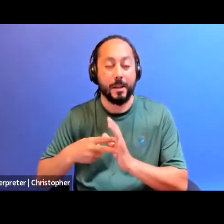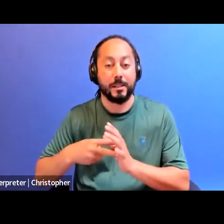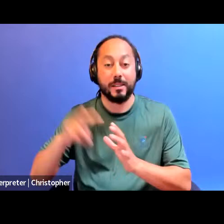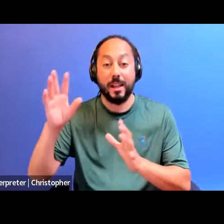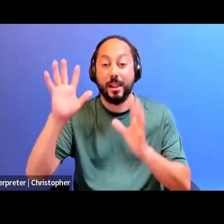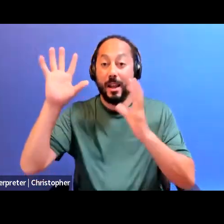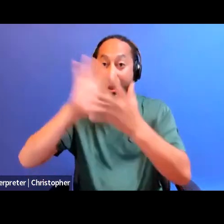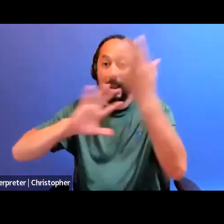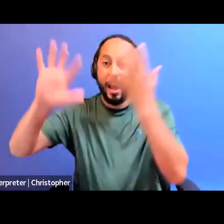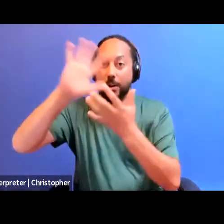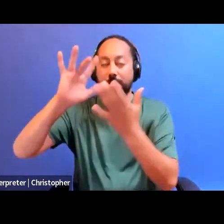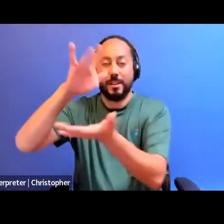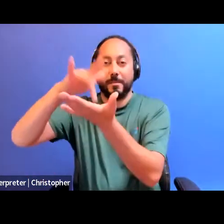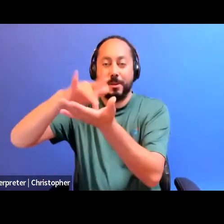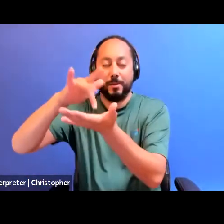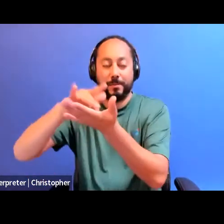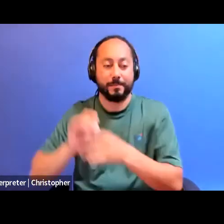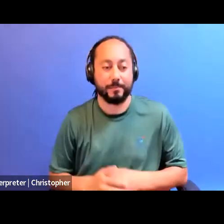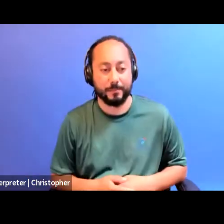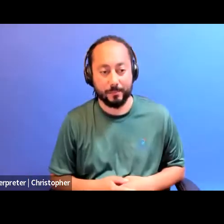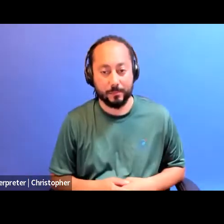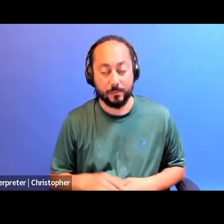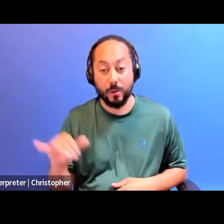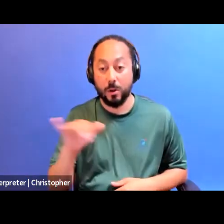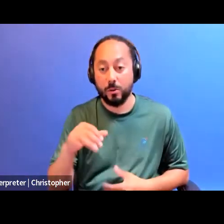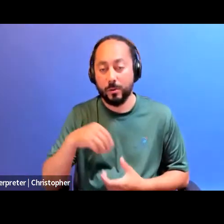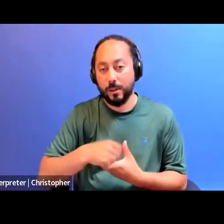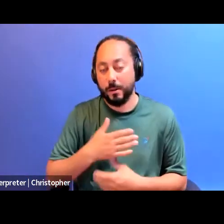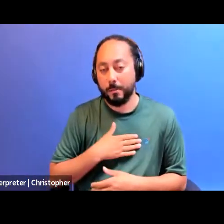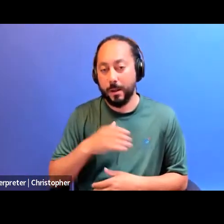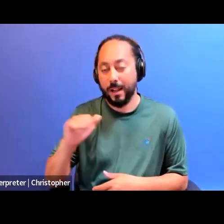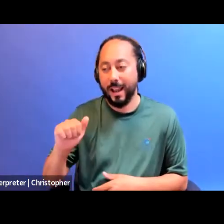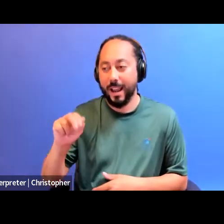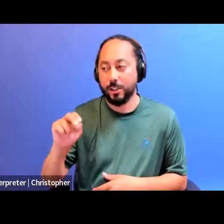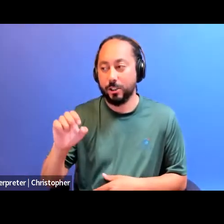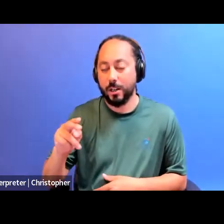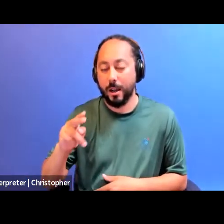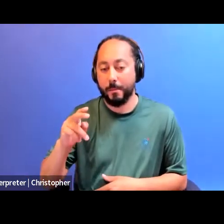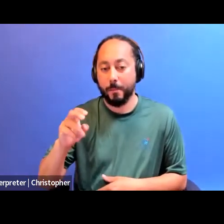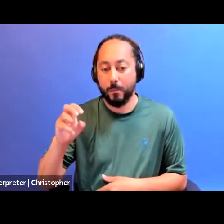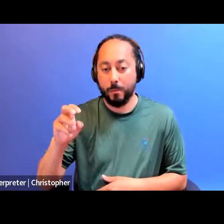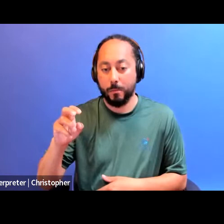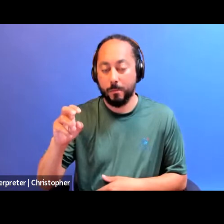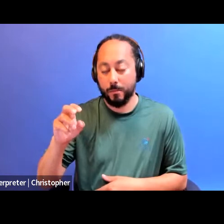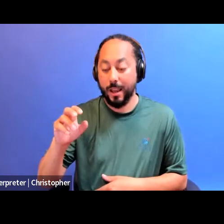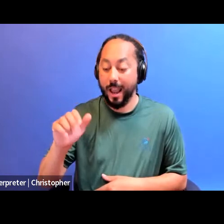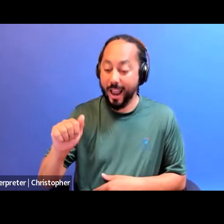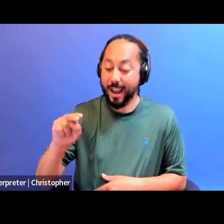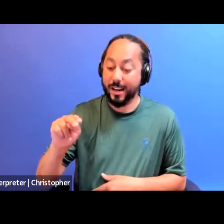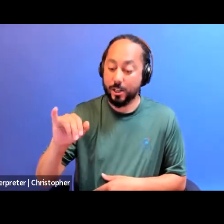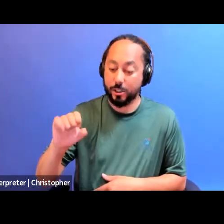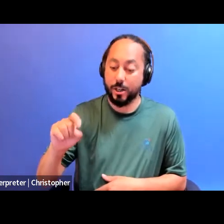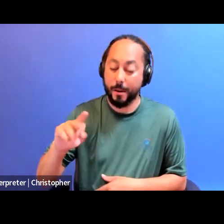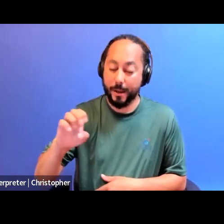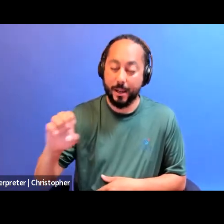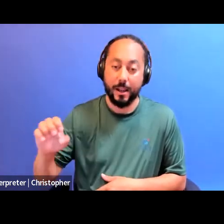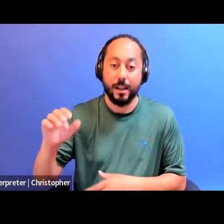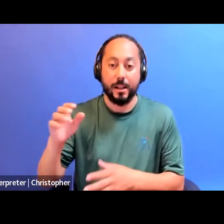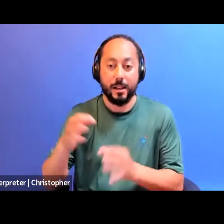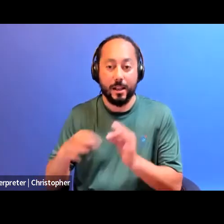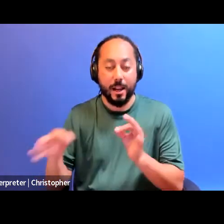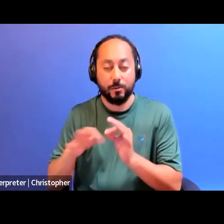I'm also in my Anishinaabewan language, shining dancing star woman. I am